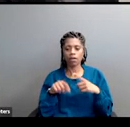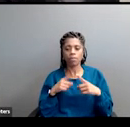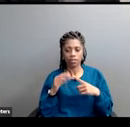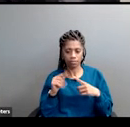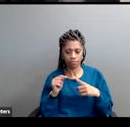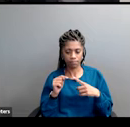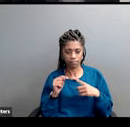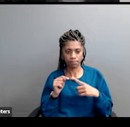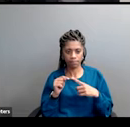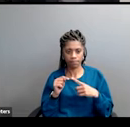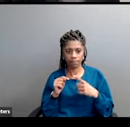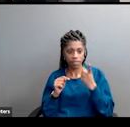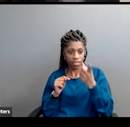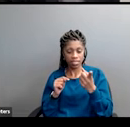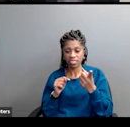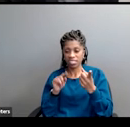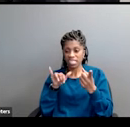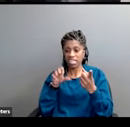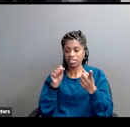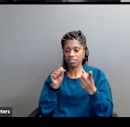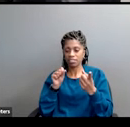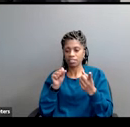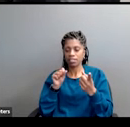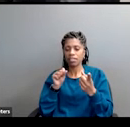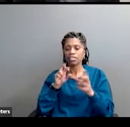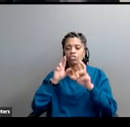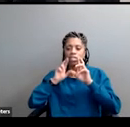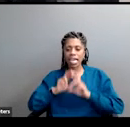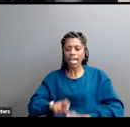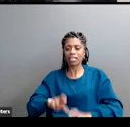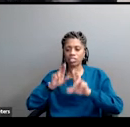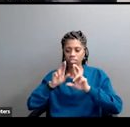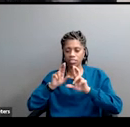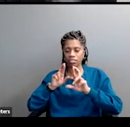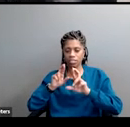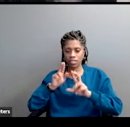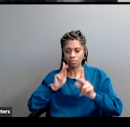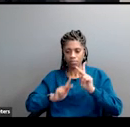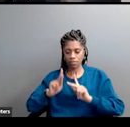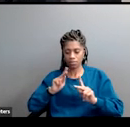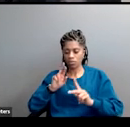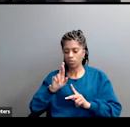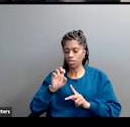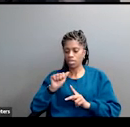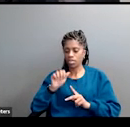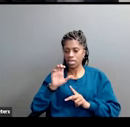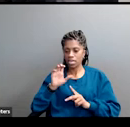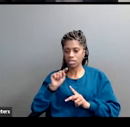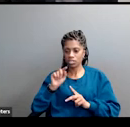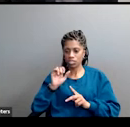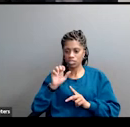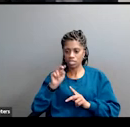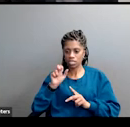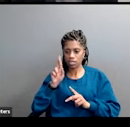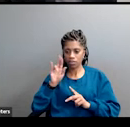These are the reactionary folks. This is J.D. Vance. This is Steve Bannon. This is